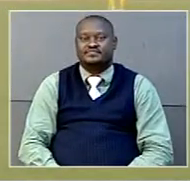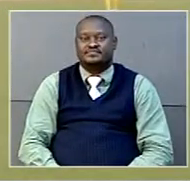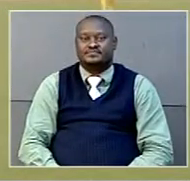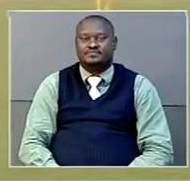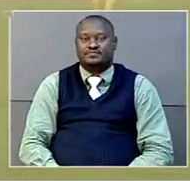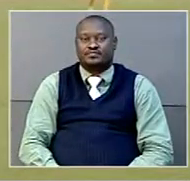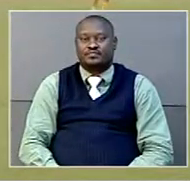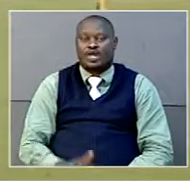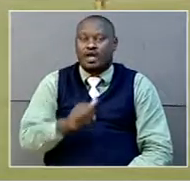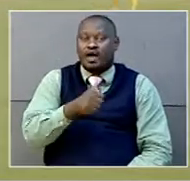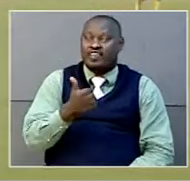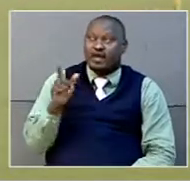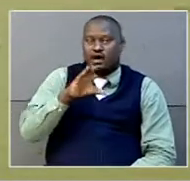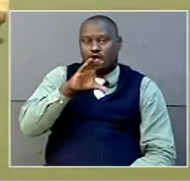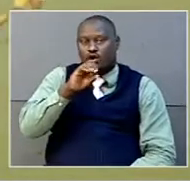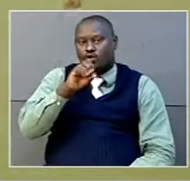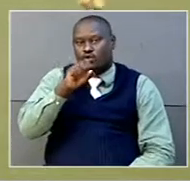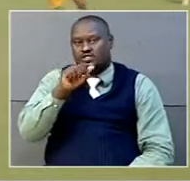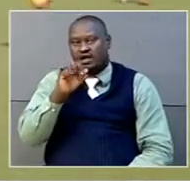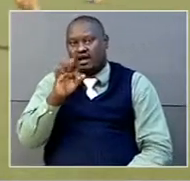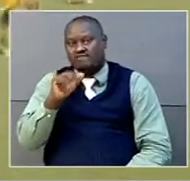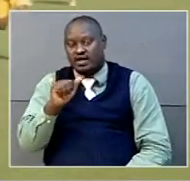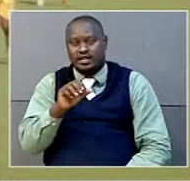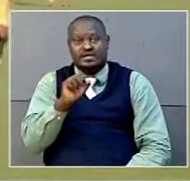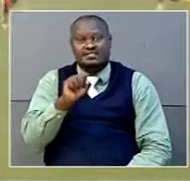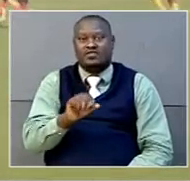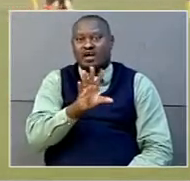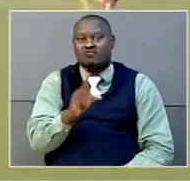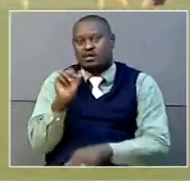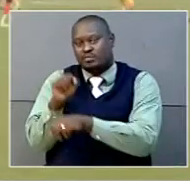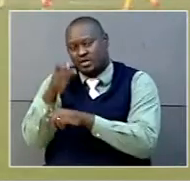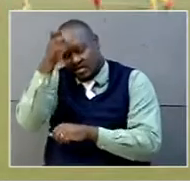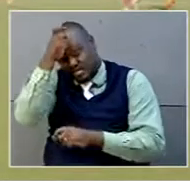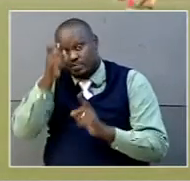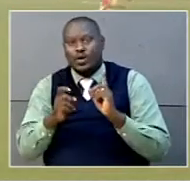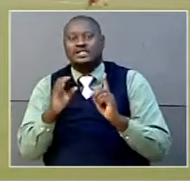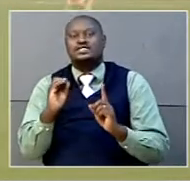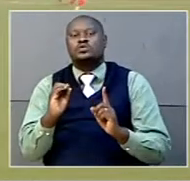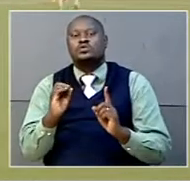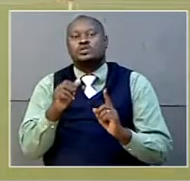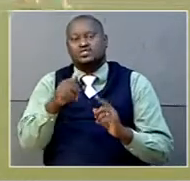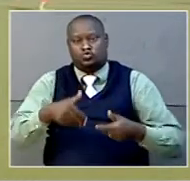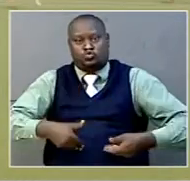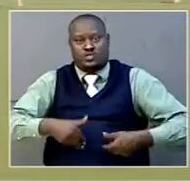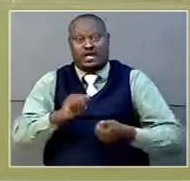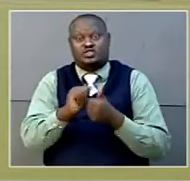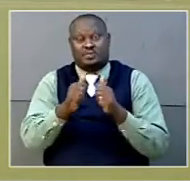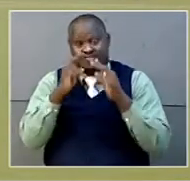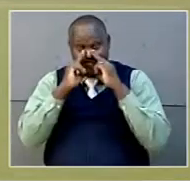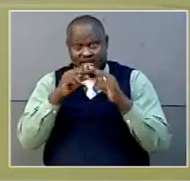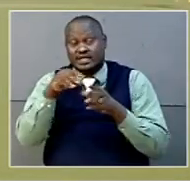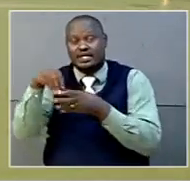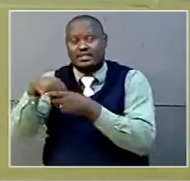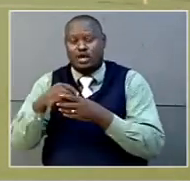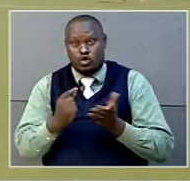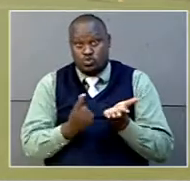Elsewhere in the Kosovo under-20 competitions, South Africa beats Egypt 1-0 to qualify for the junior championship final. And